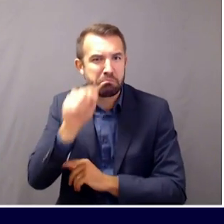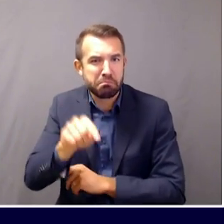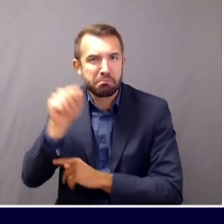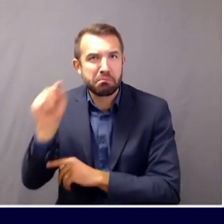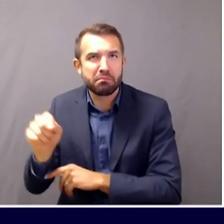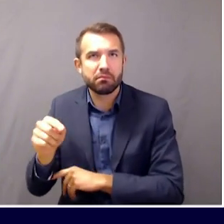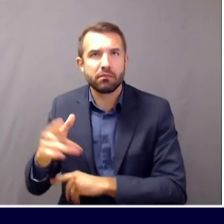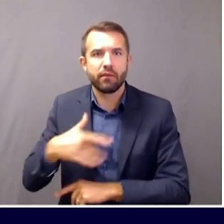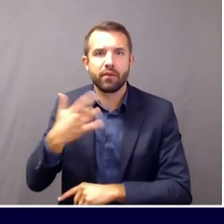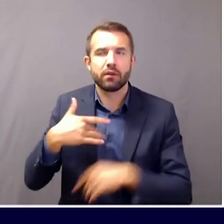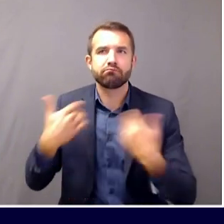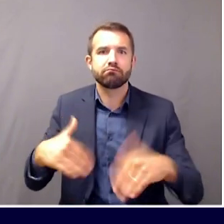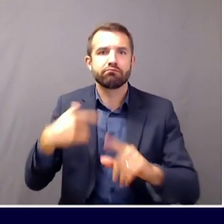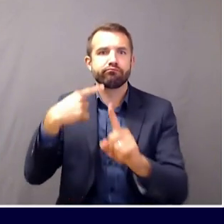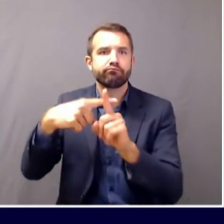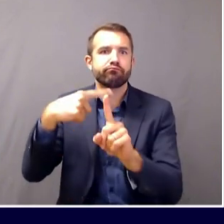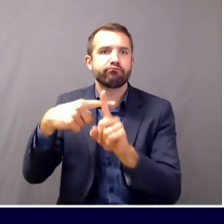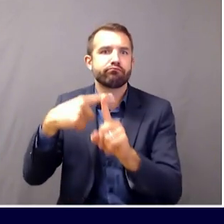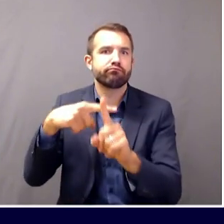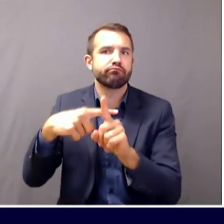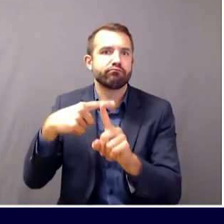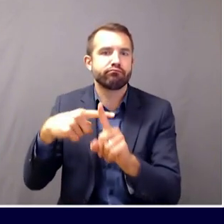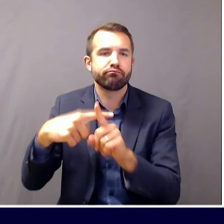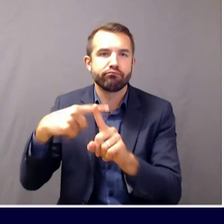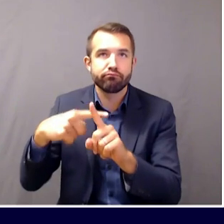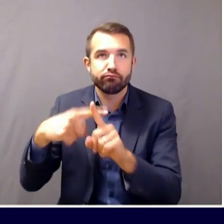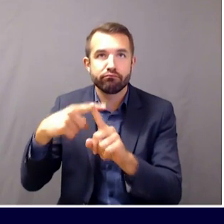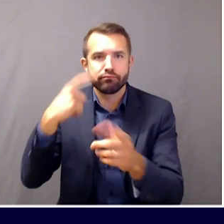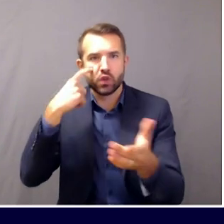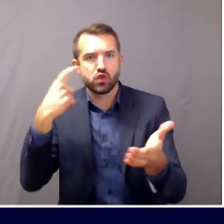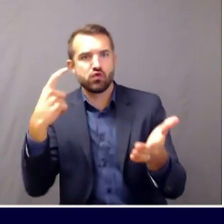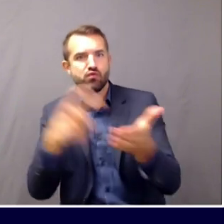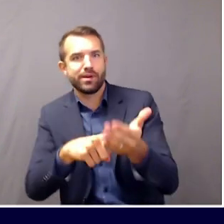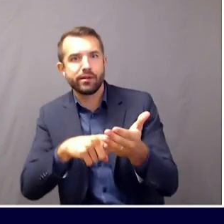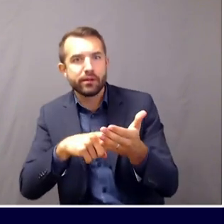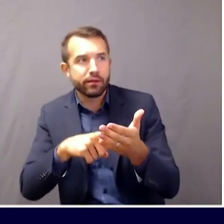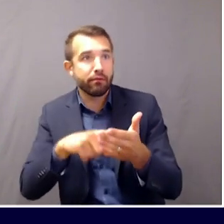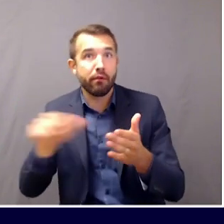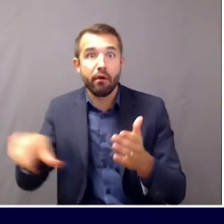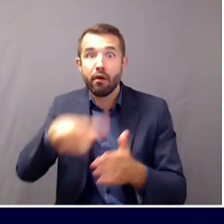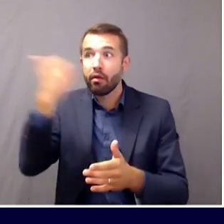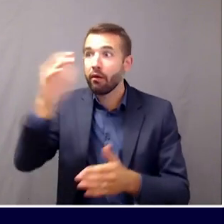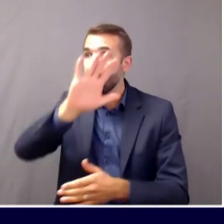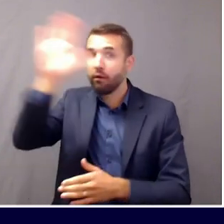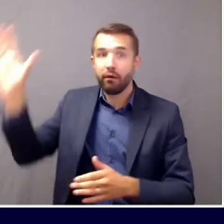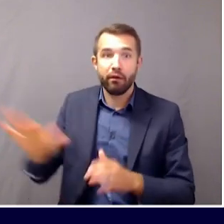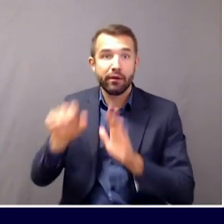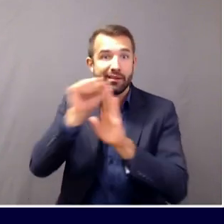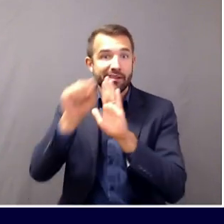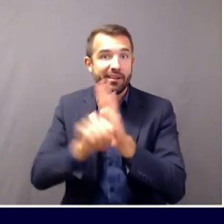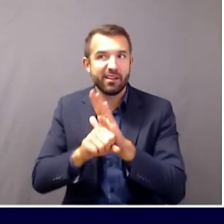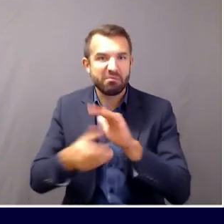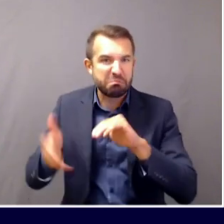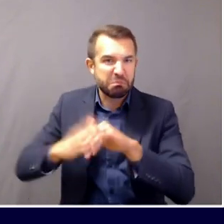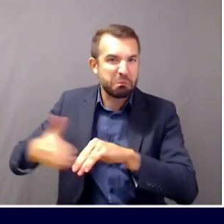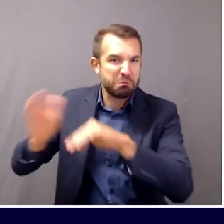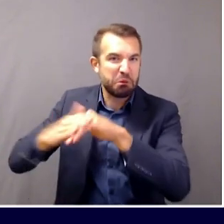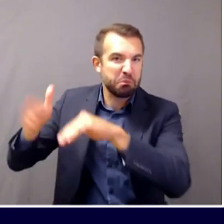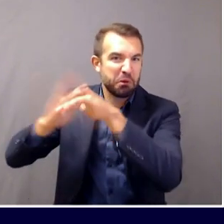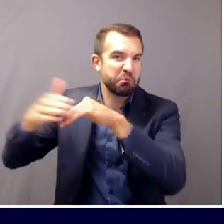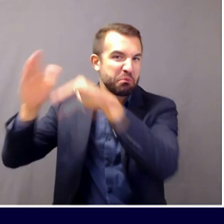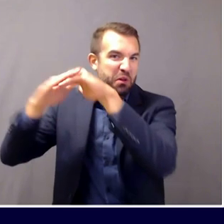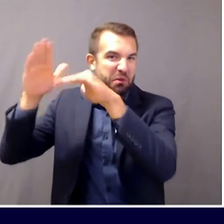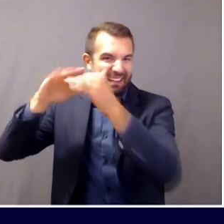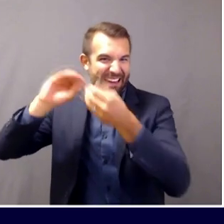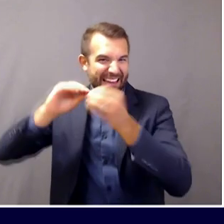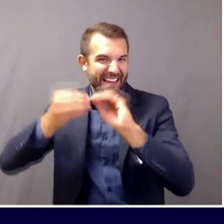especially in light of the growth of COVID-19 cases in other parts of the country, including here in the Northeast.